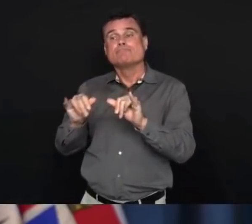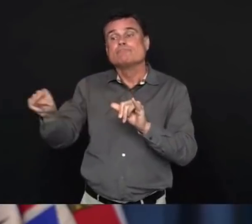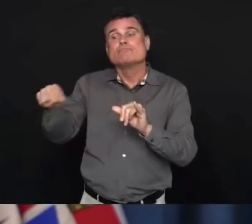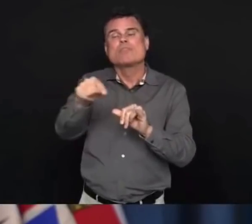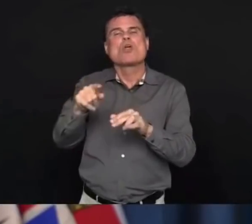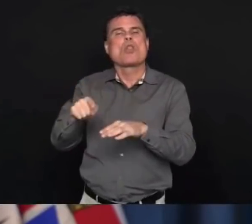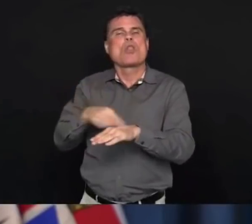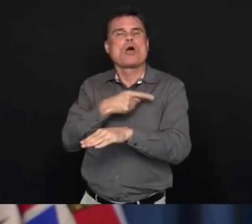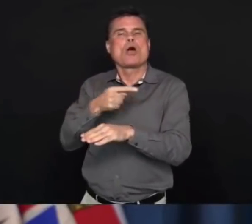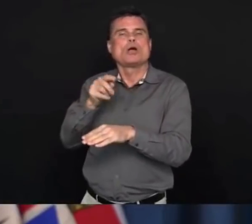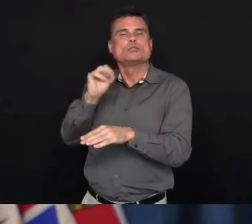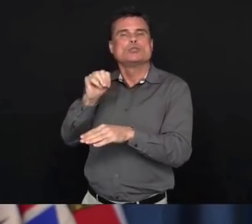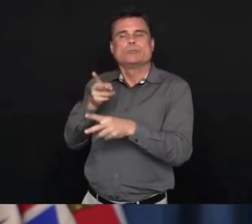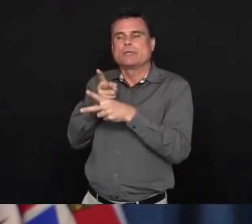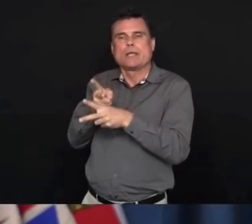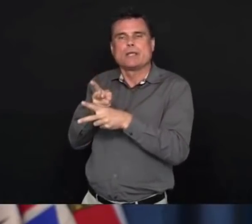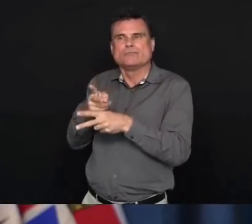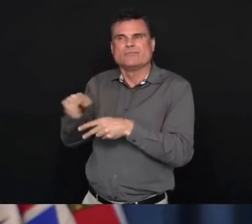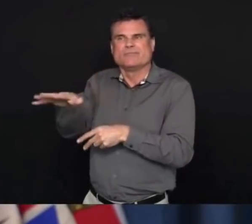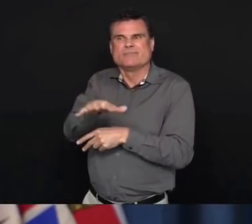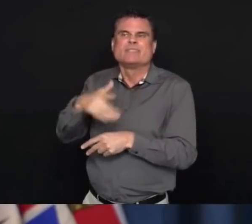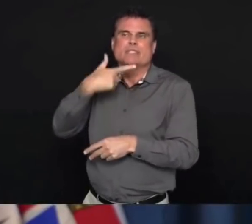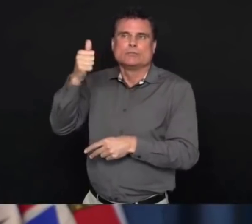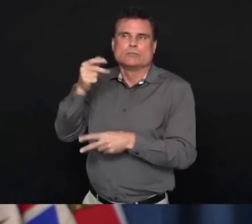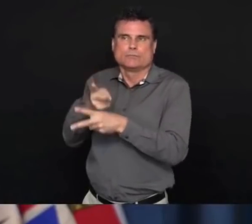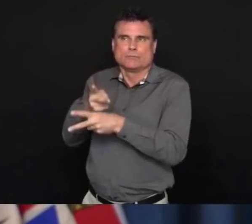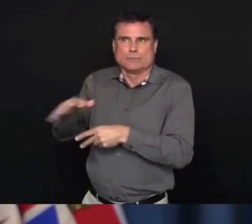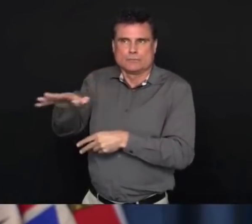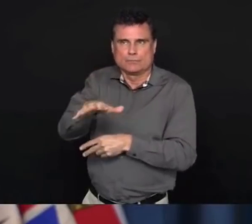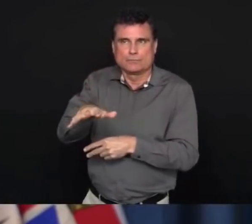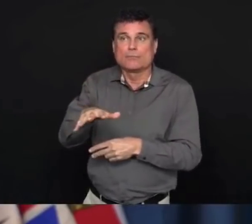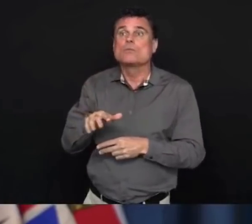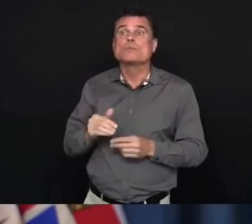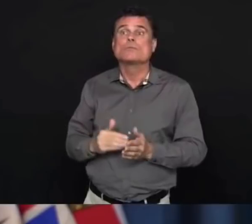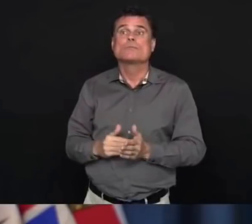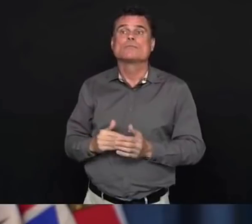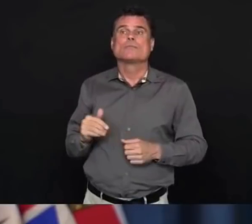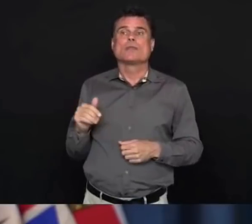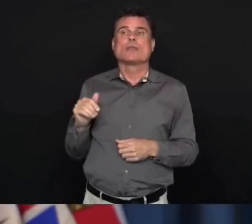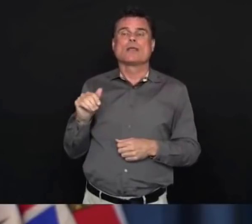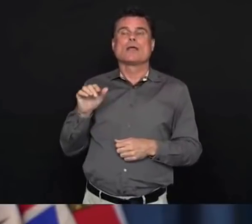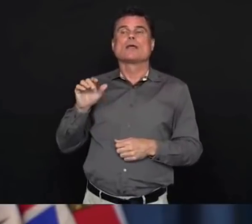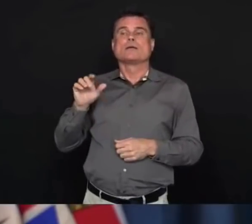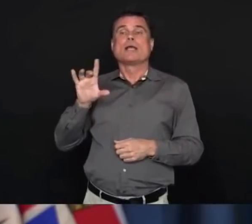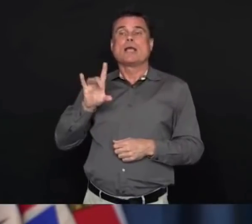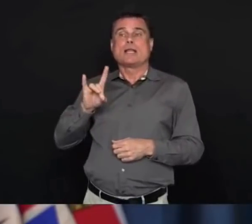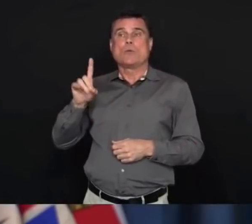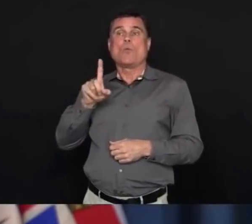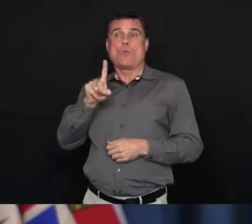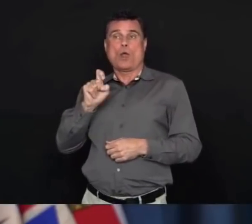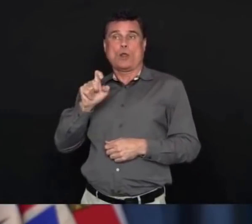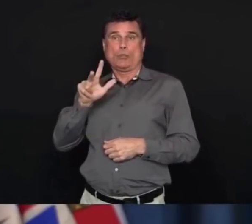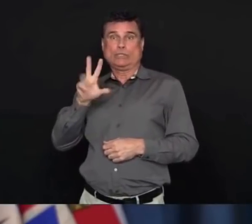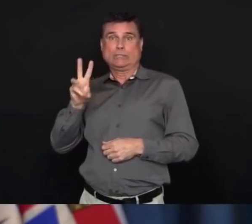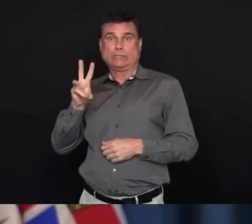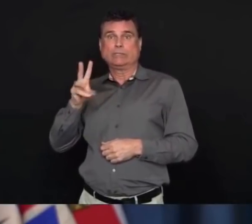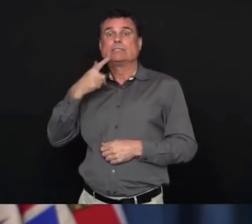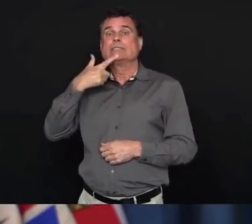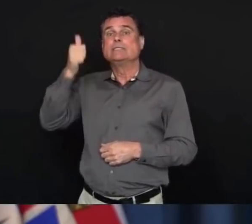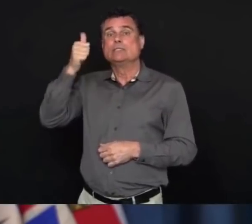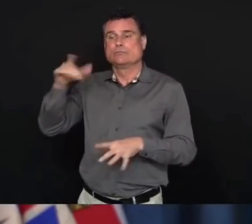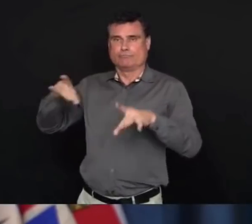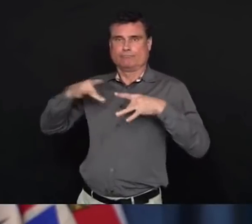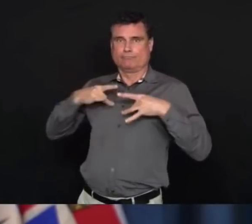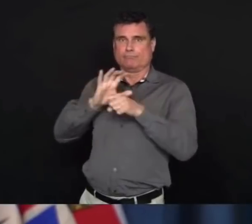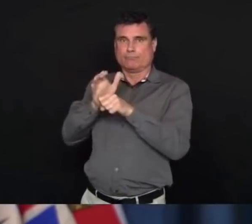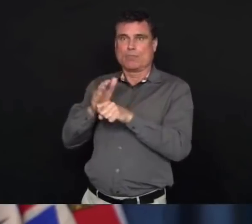who are hospitalized in British Columbia. That's a slight decrease in the last 24 hours, and 61 people in critical care or ICU.